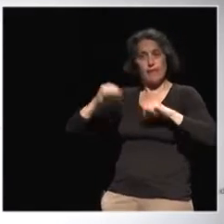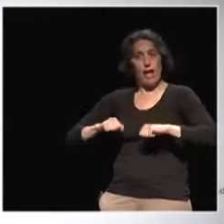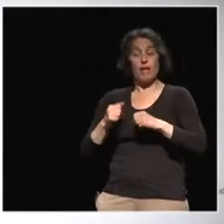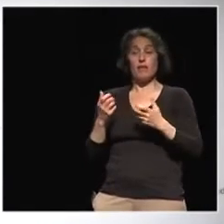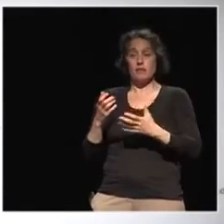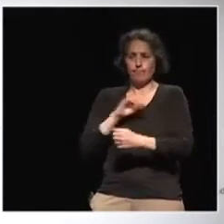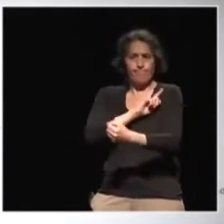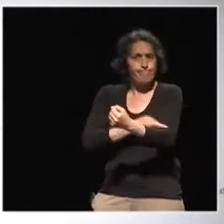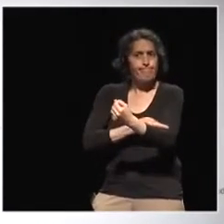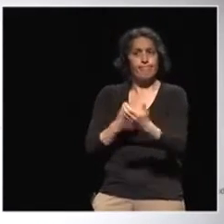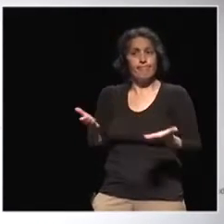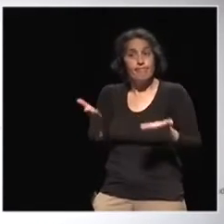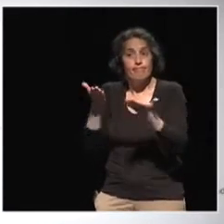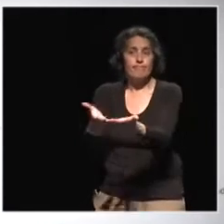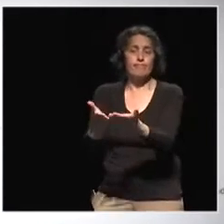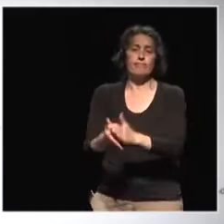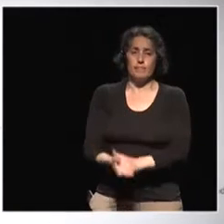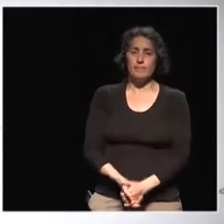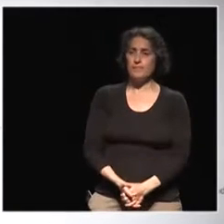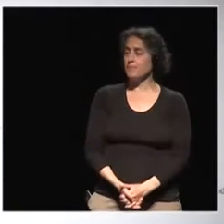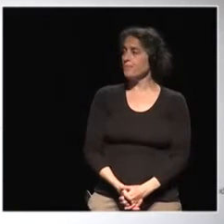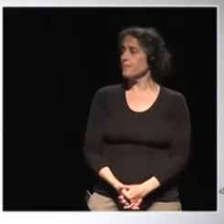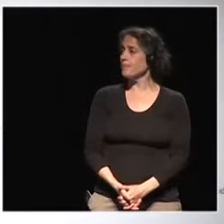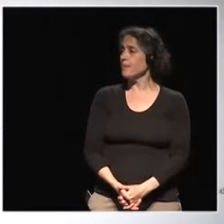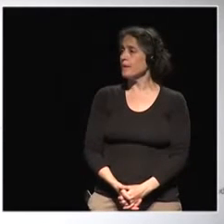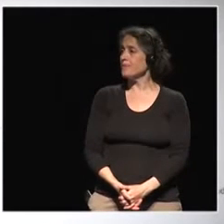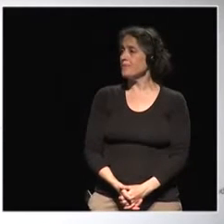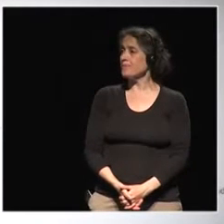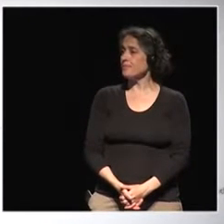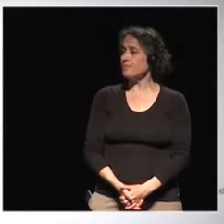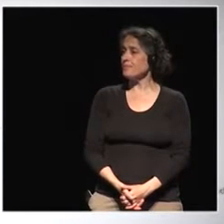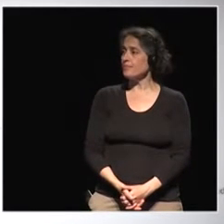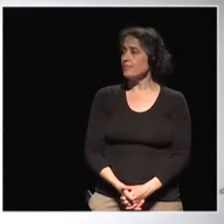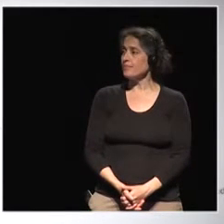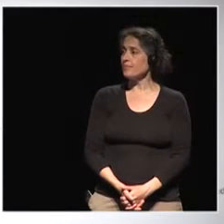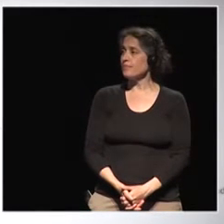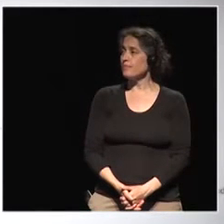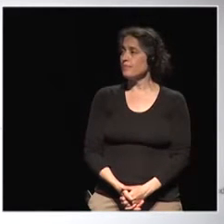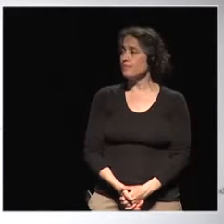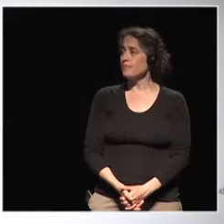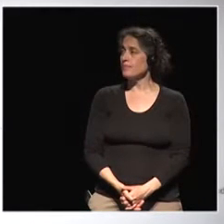Thank you, David. Do anyone else want to? Yes. Ananta, do you have a microphone? Yeah.